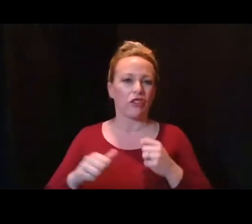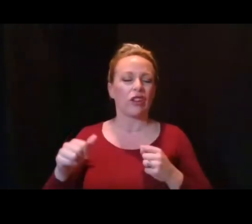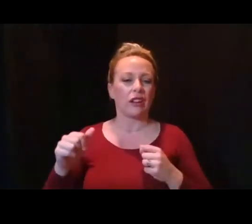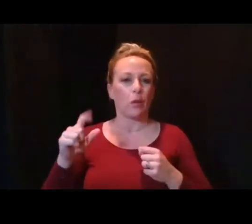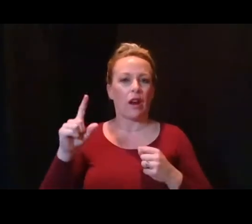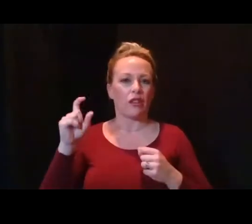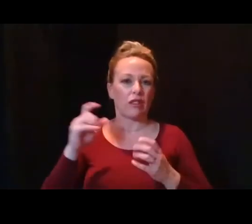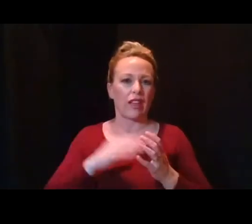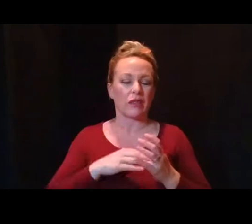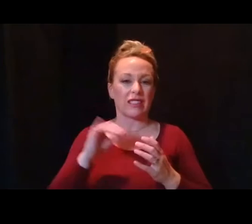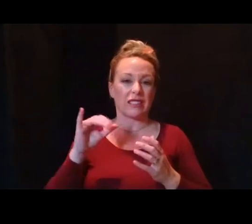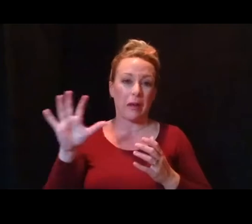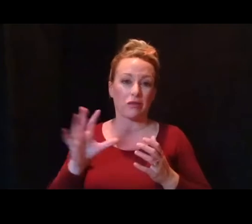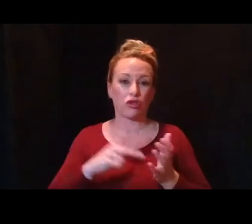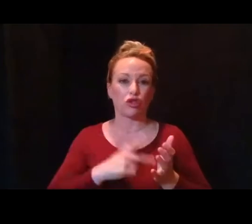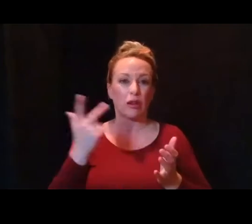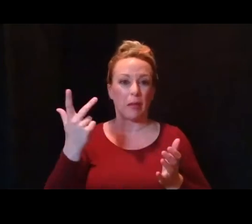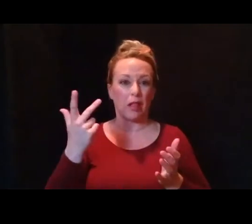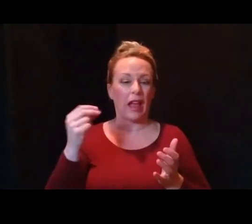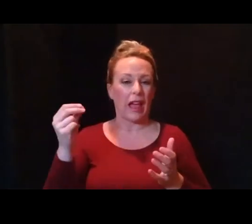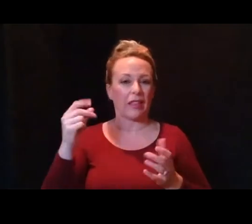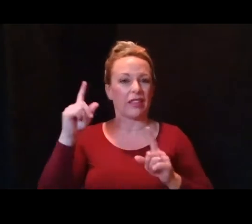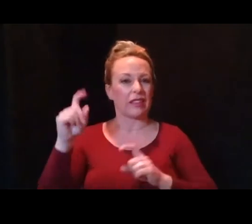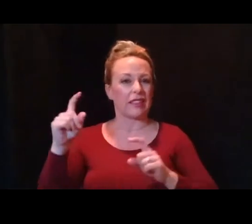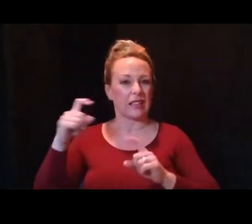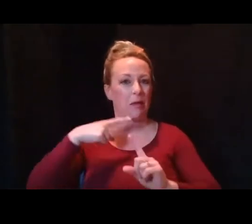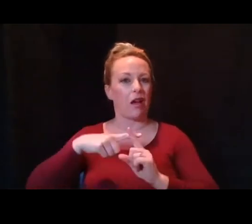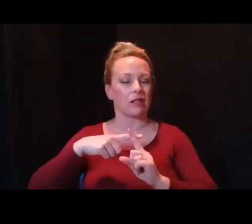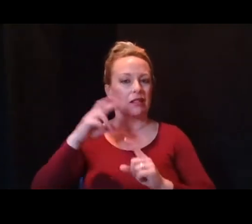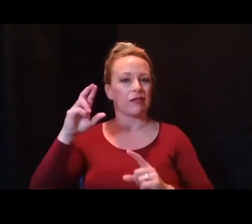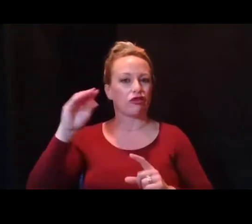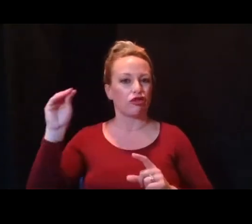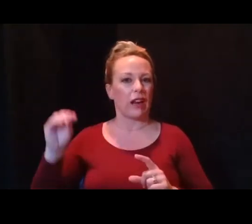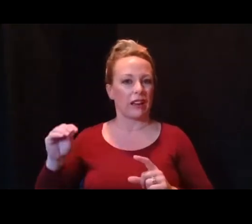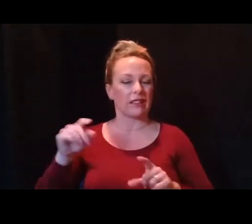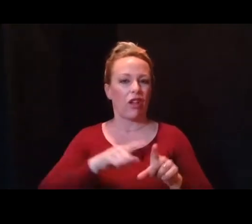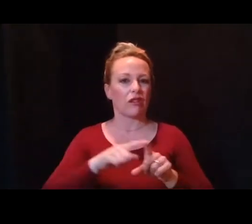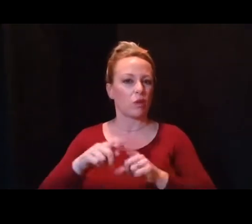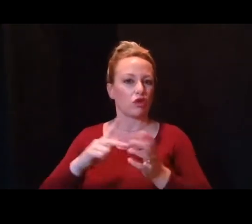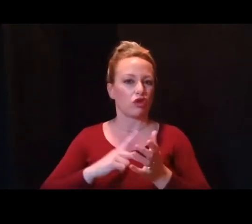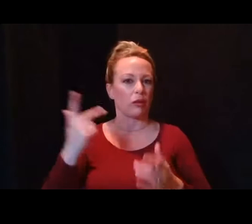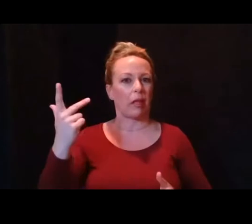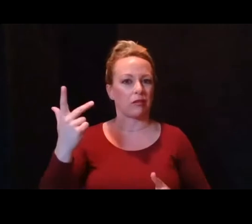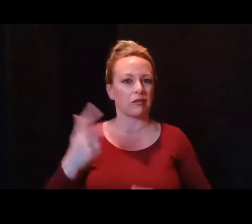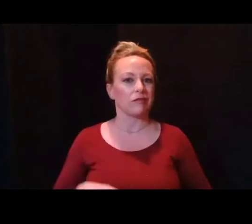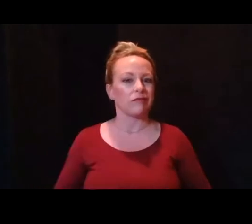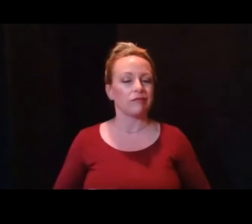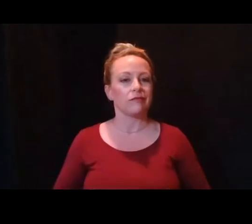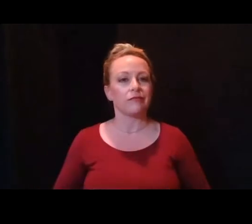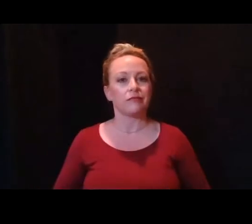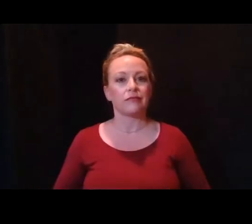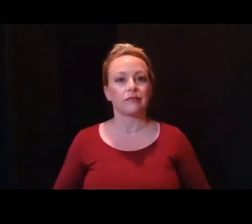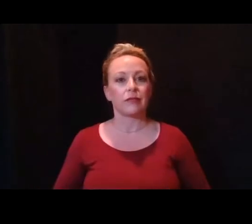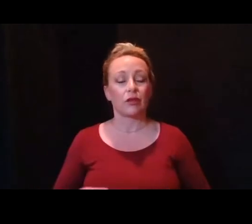tripled, and the test positive rate likewise has tripled. So we're in our fourth